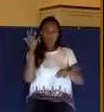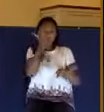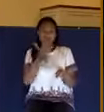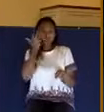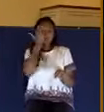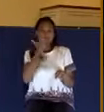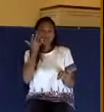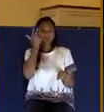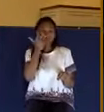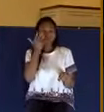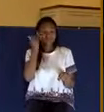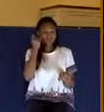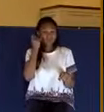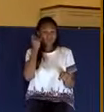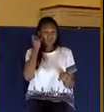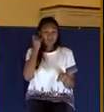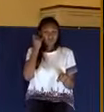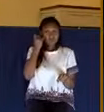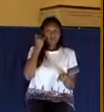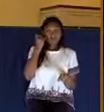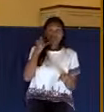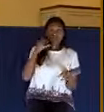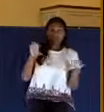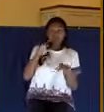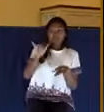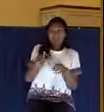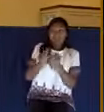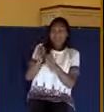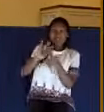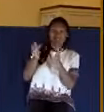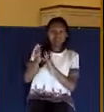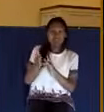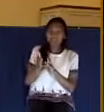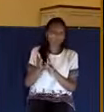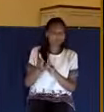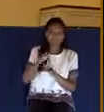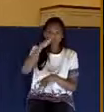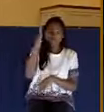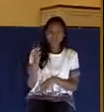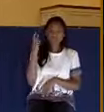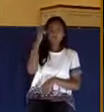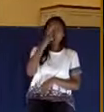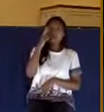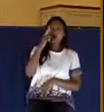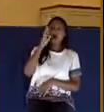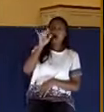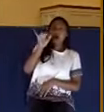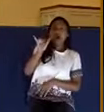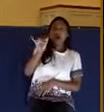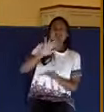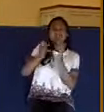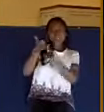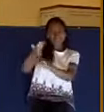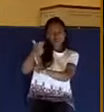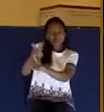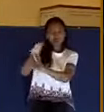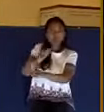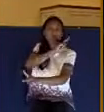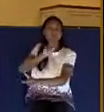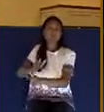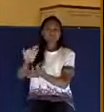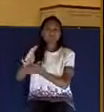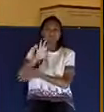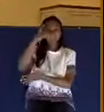Because if you did that with Jesus, guess what? You would never know that he was the Lord of glory just by his outward